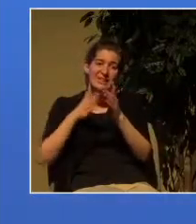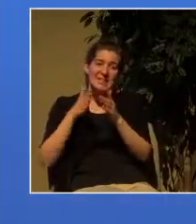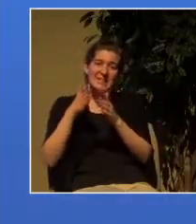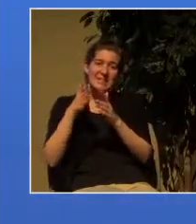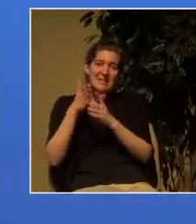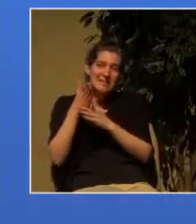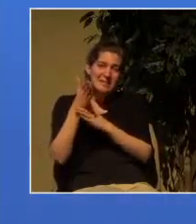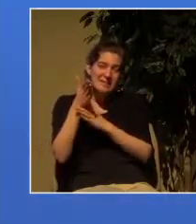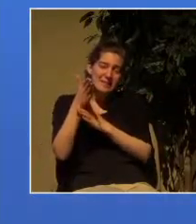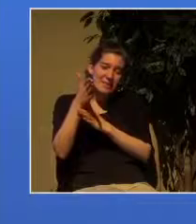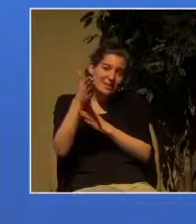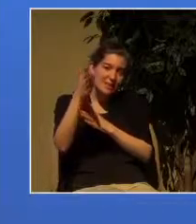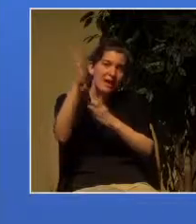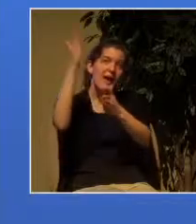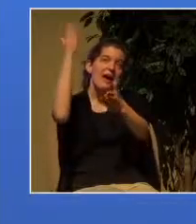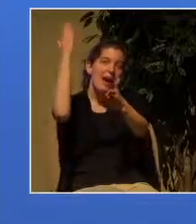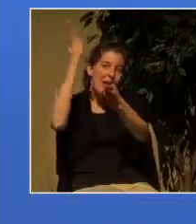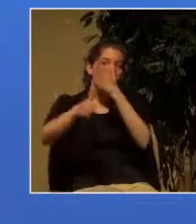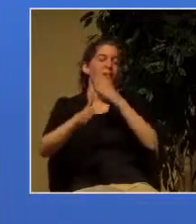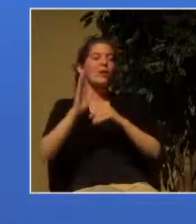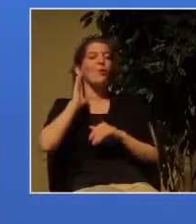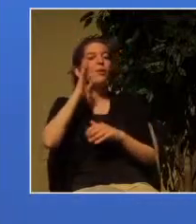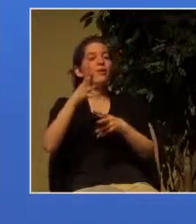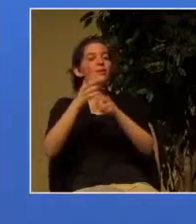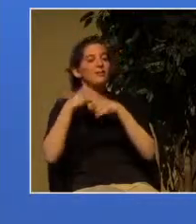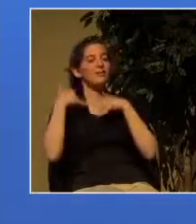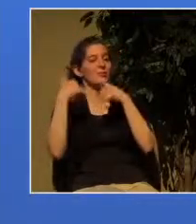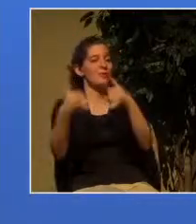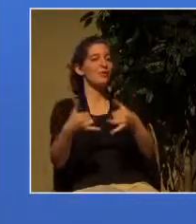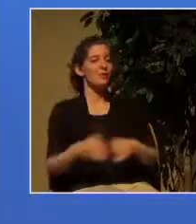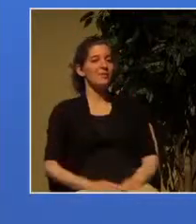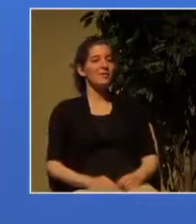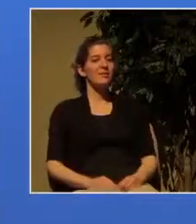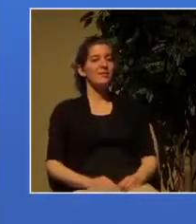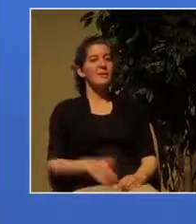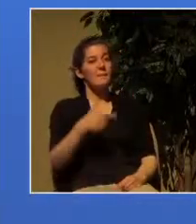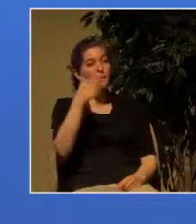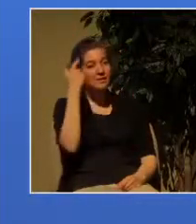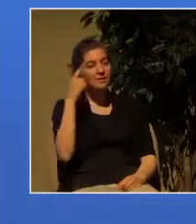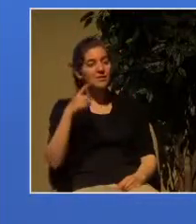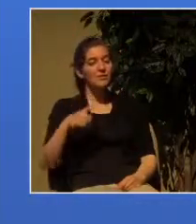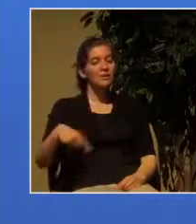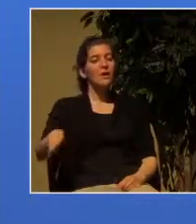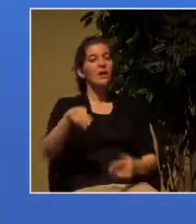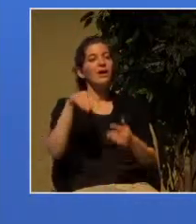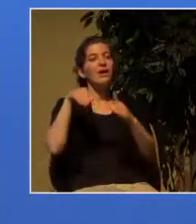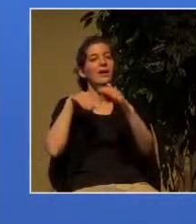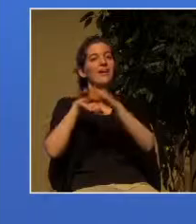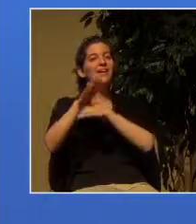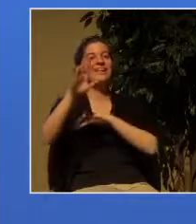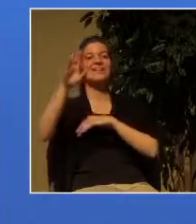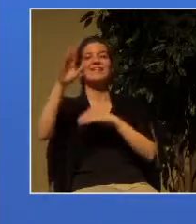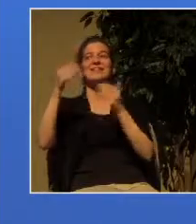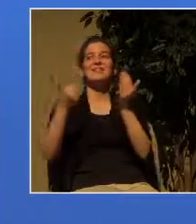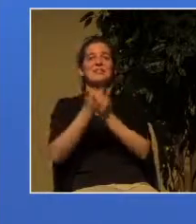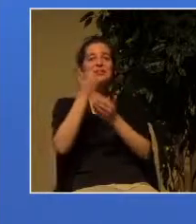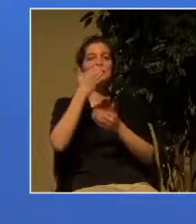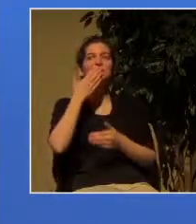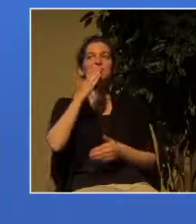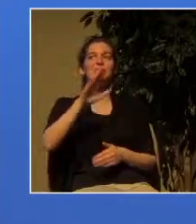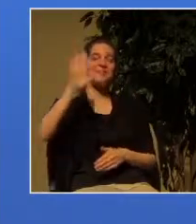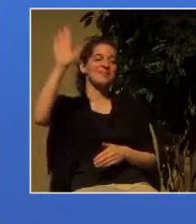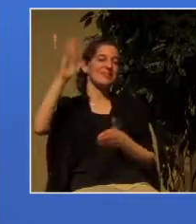their reward because they will enter the new Jerusalem the city of God that God